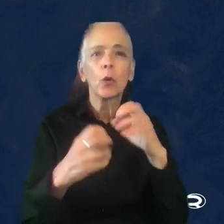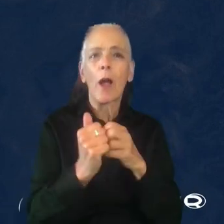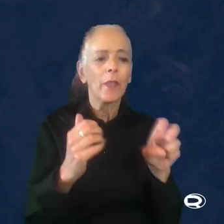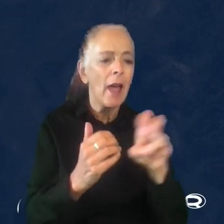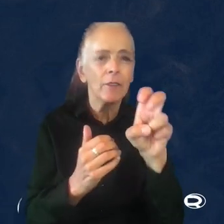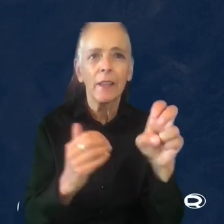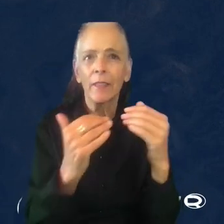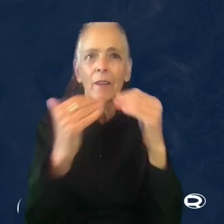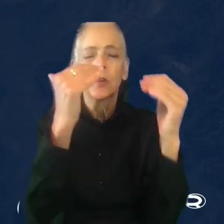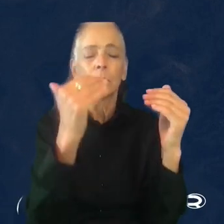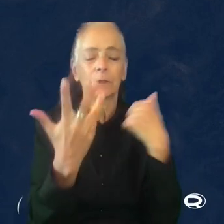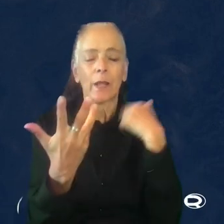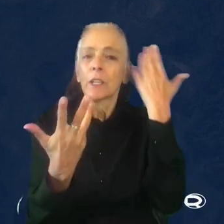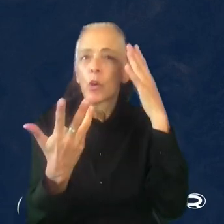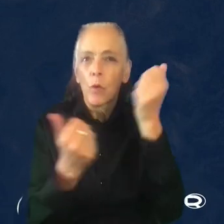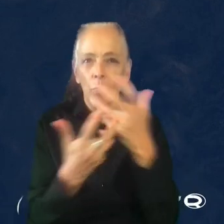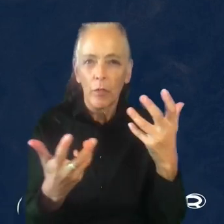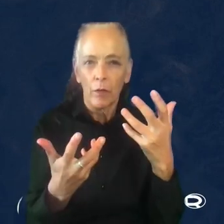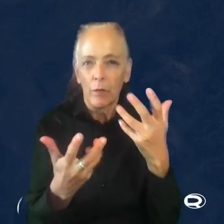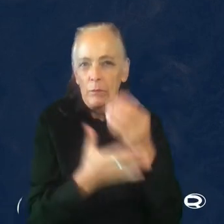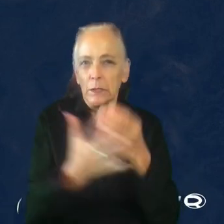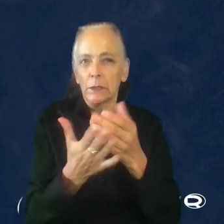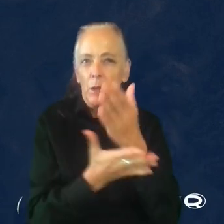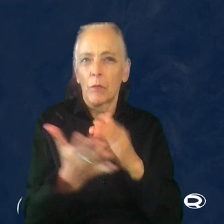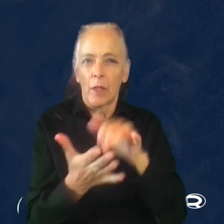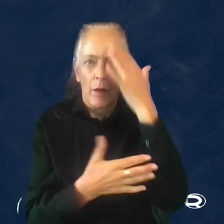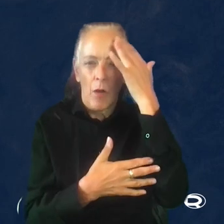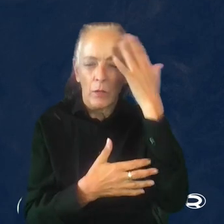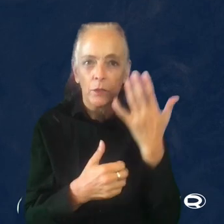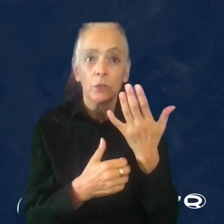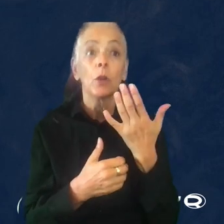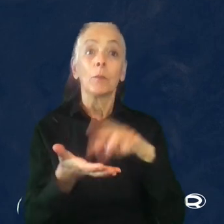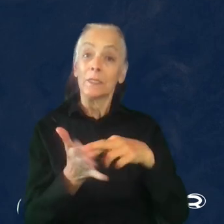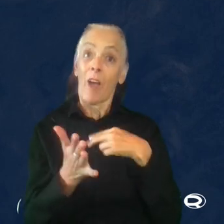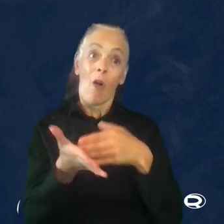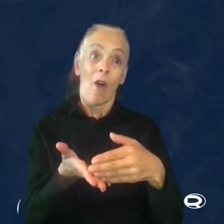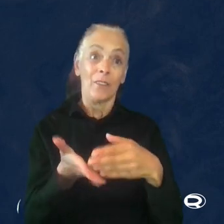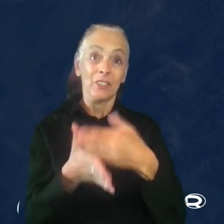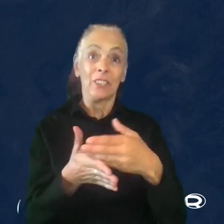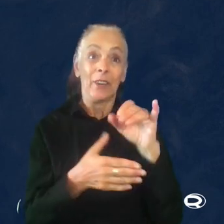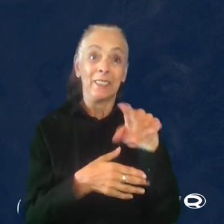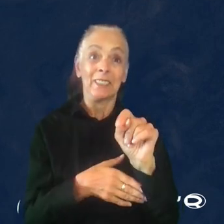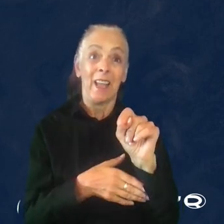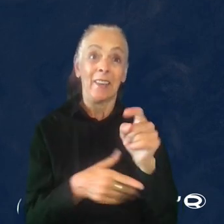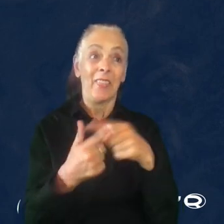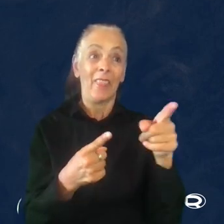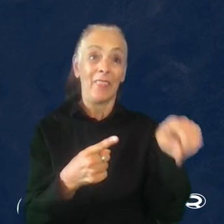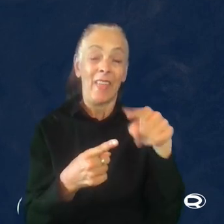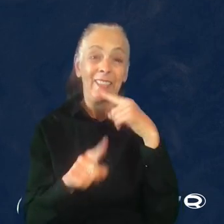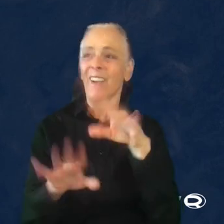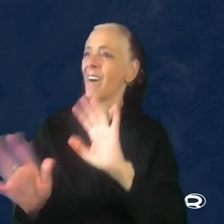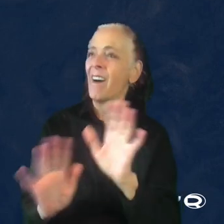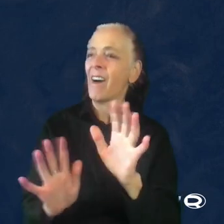missing on my part. The consequence of that is that I often shared insights where I was told this is intended or I